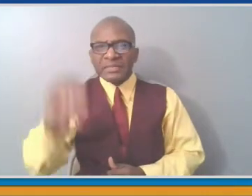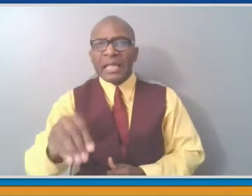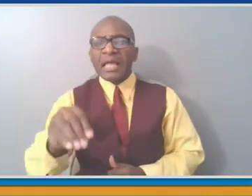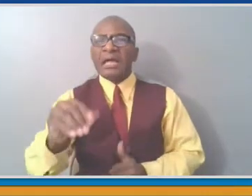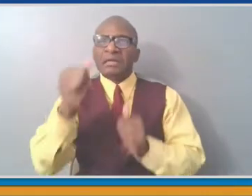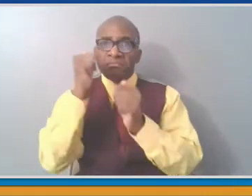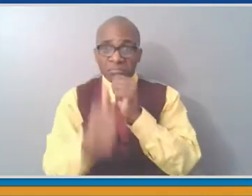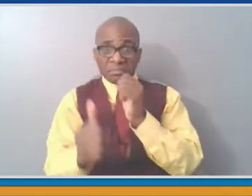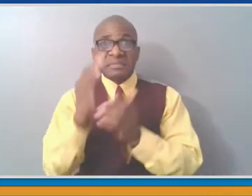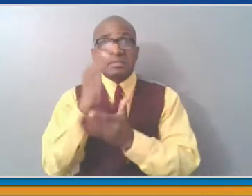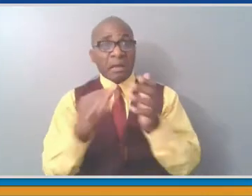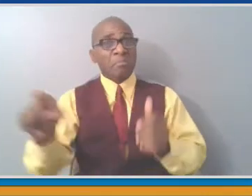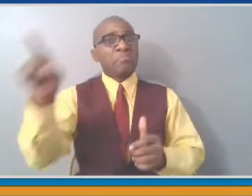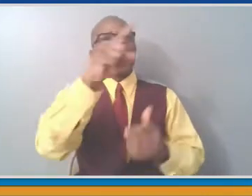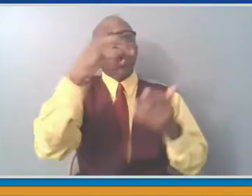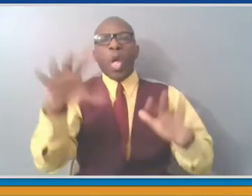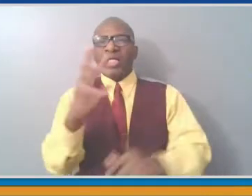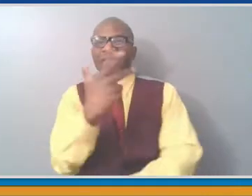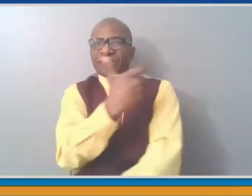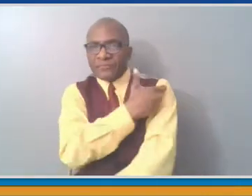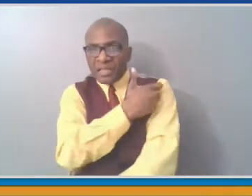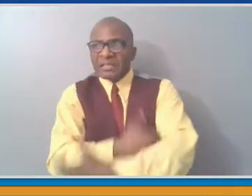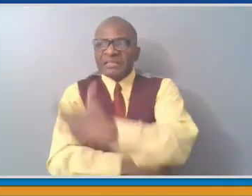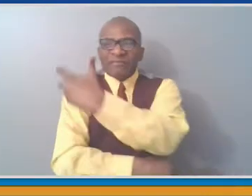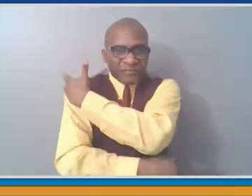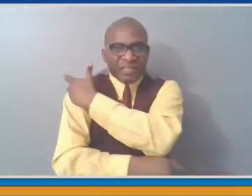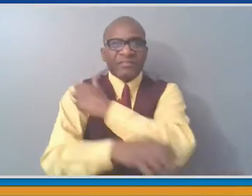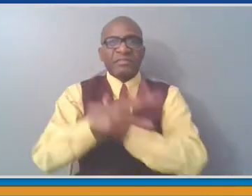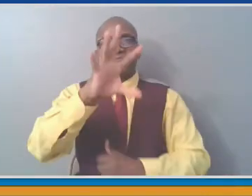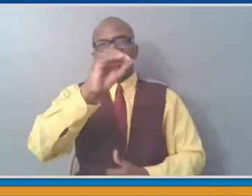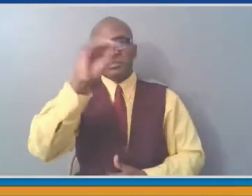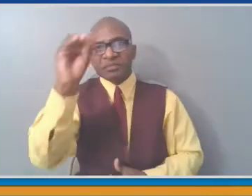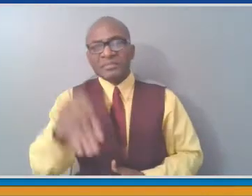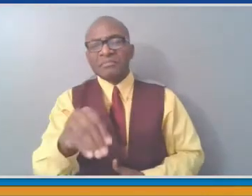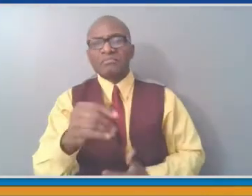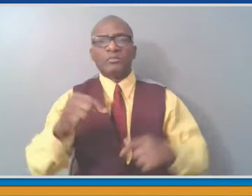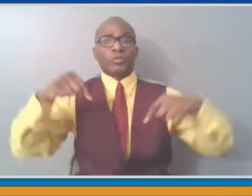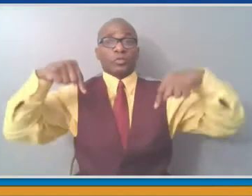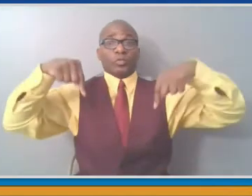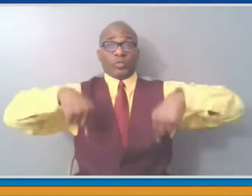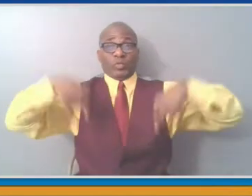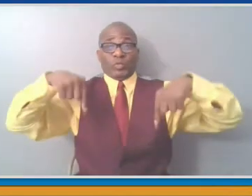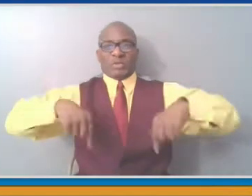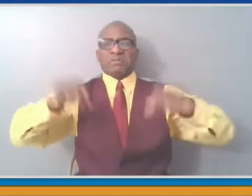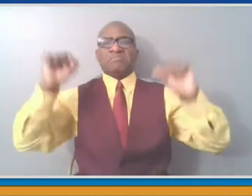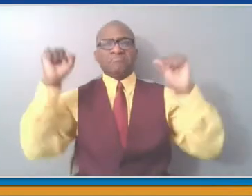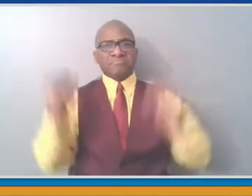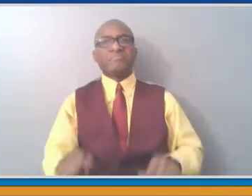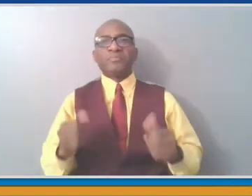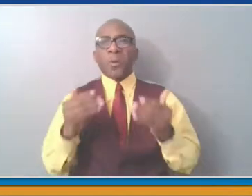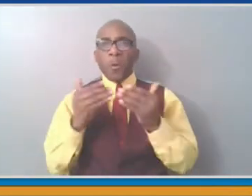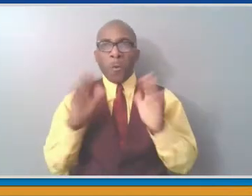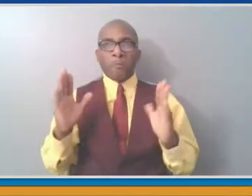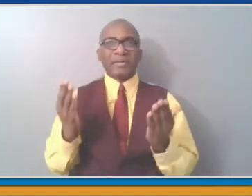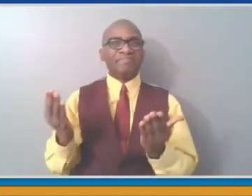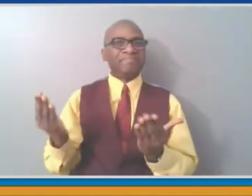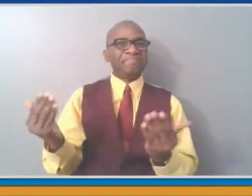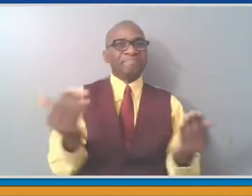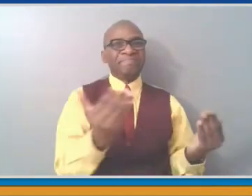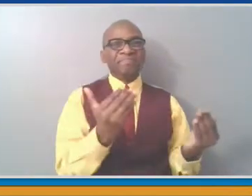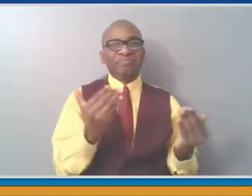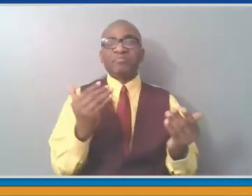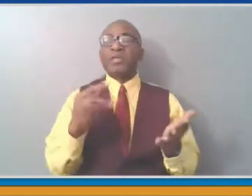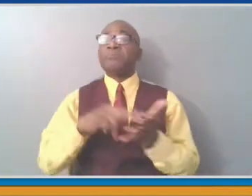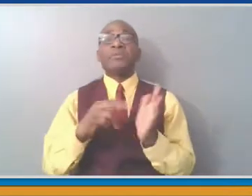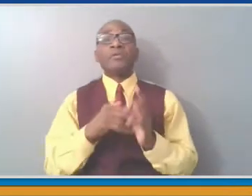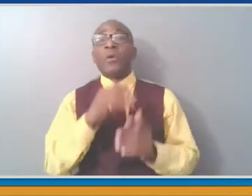those from the age of 16 up, and three weeks ago to those 30 years of old, it really opened up the eligibility. And it's the open eligibility and